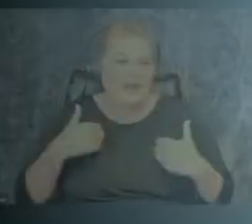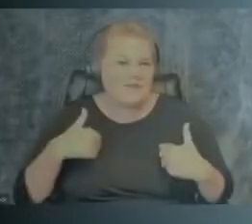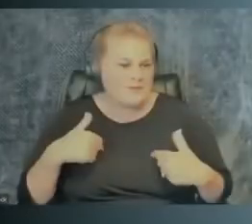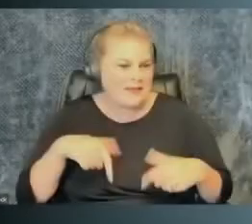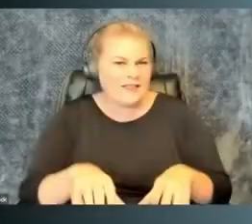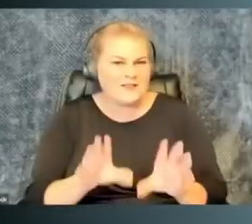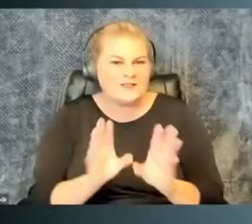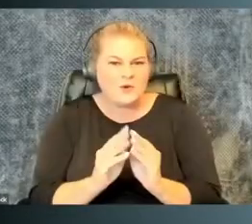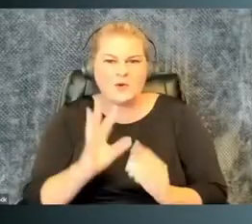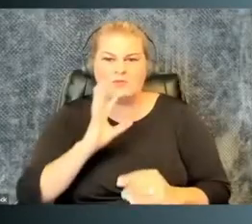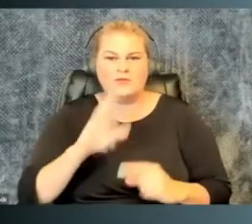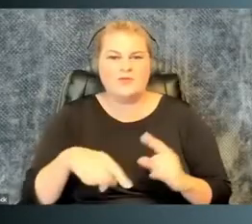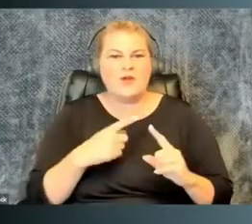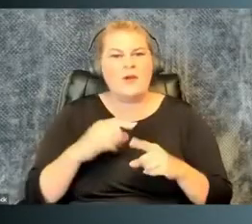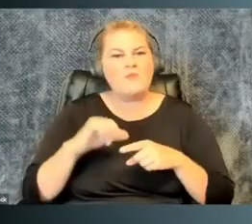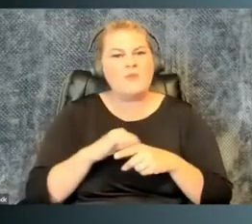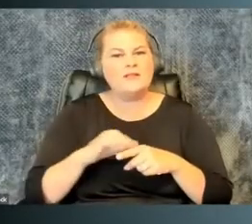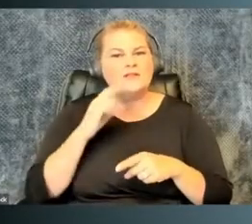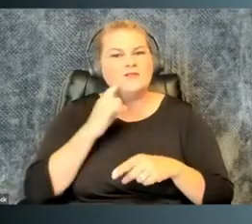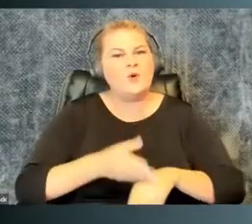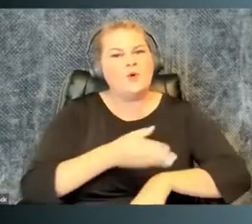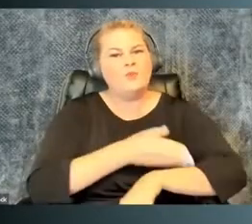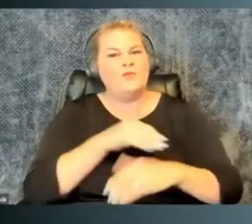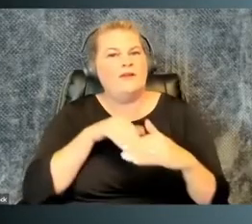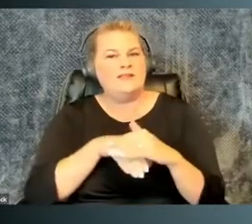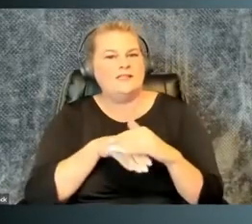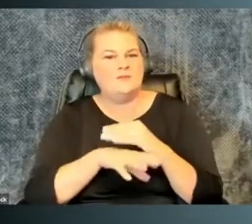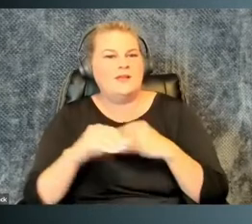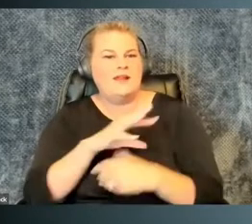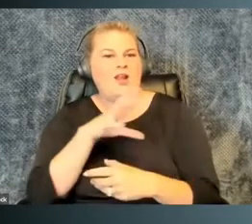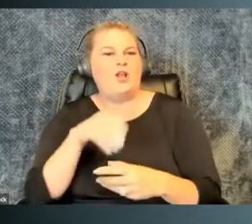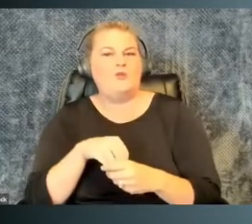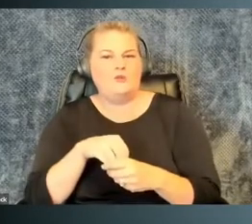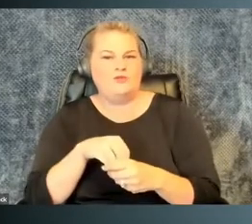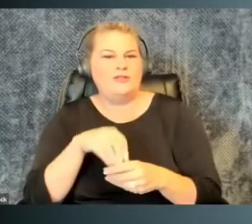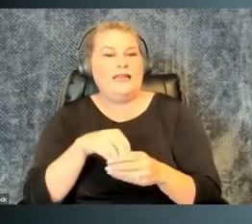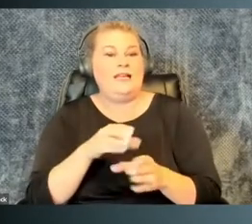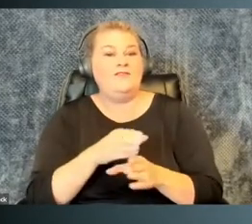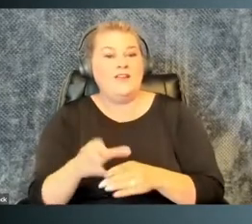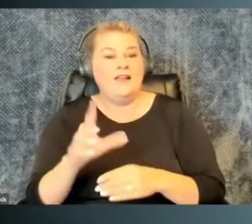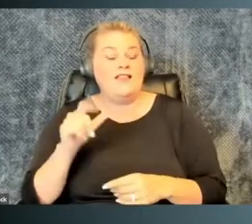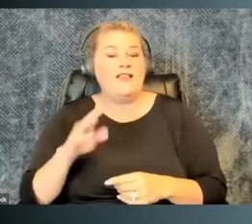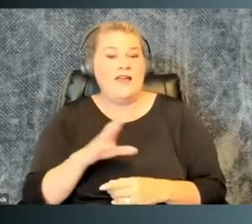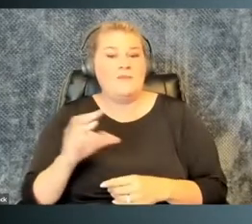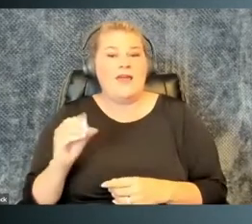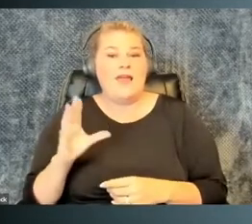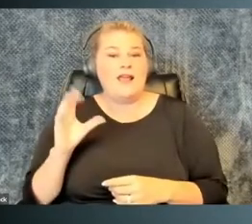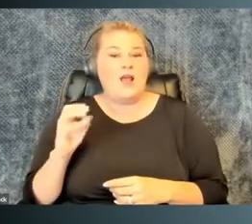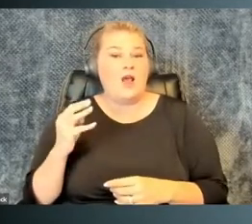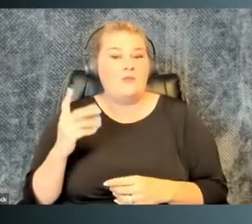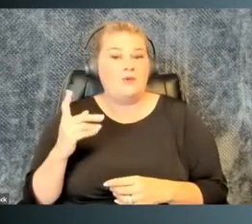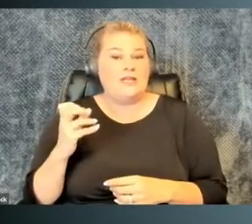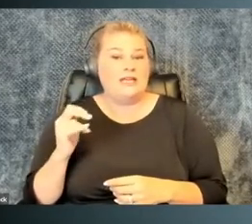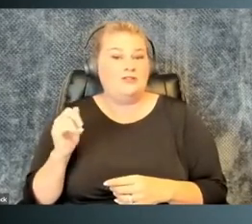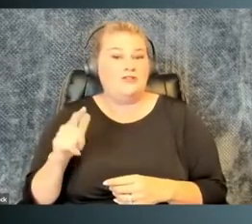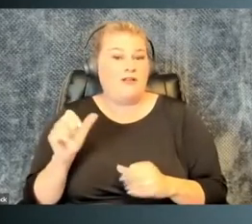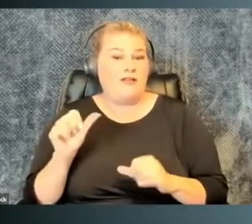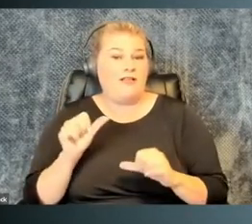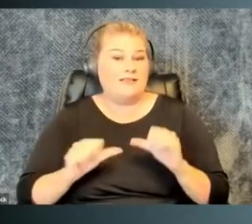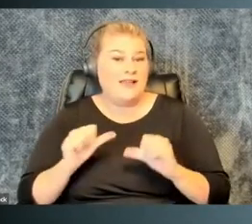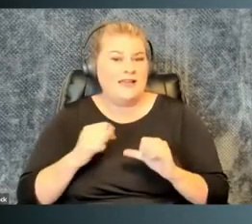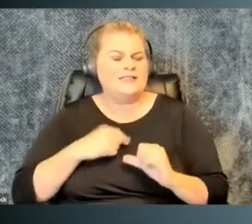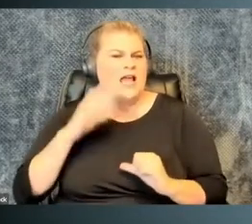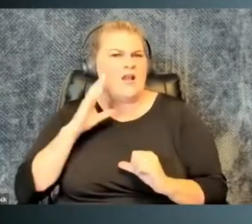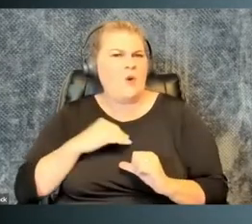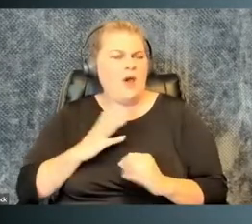Thank you so much for having me in this forum to talk about practices for improving accessibility and inclusion in field, laboratory, and